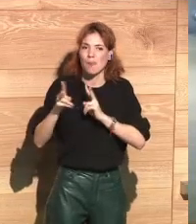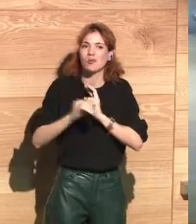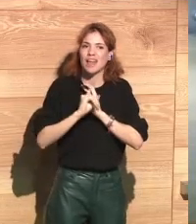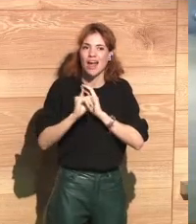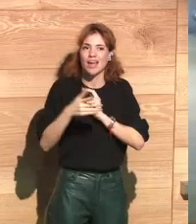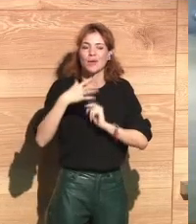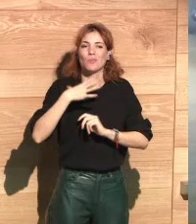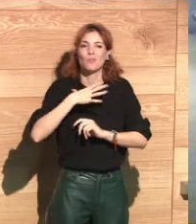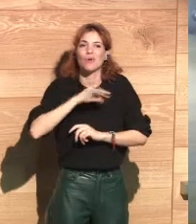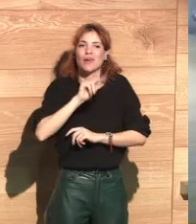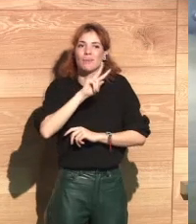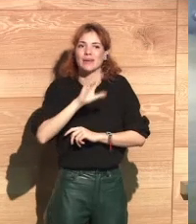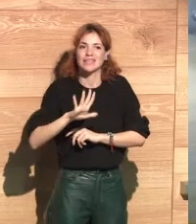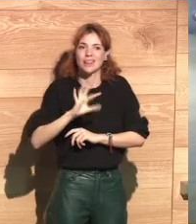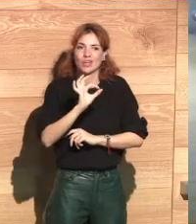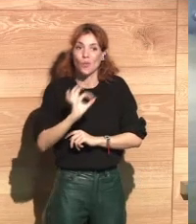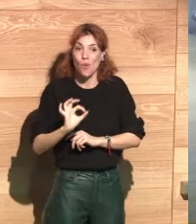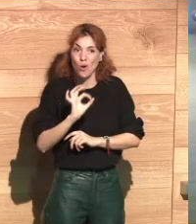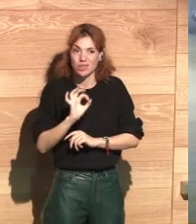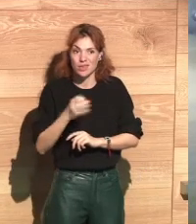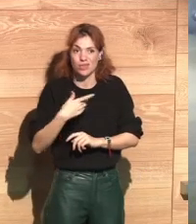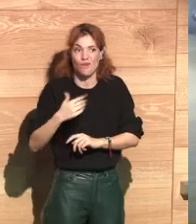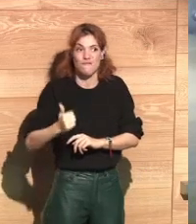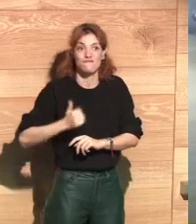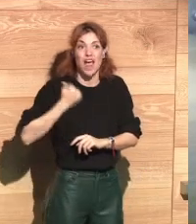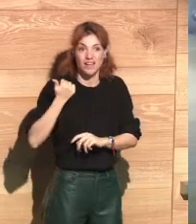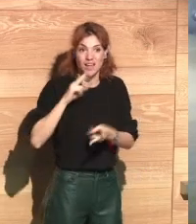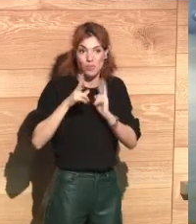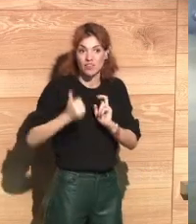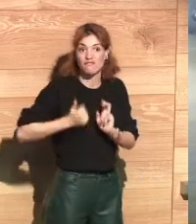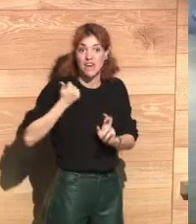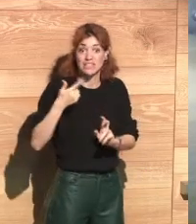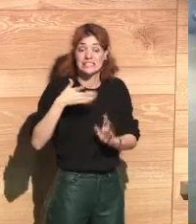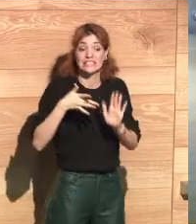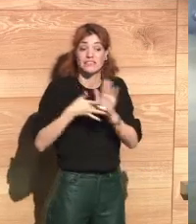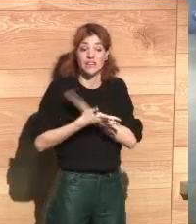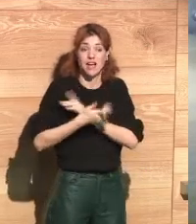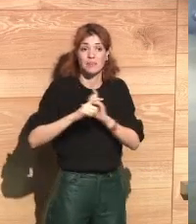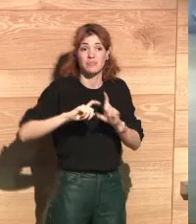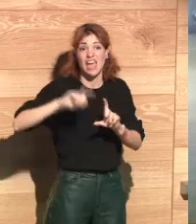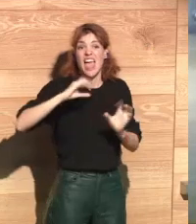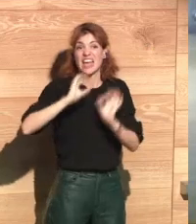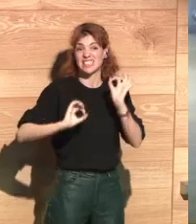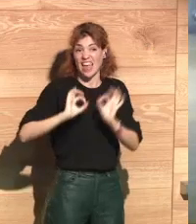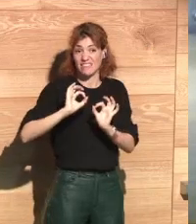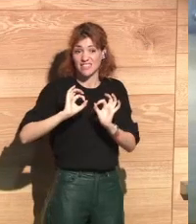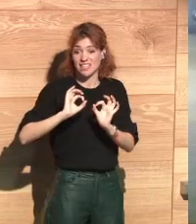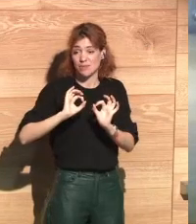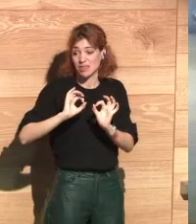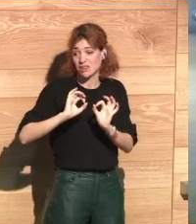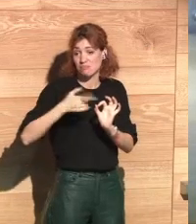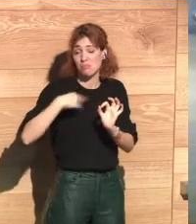So at the end of the survey, you know that 25% of the answers that they got is false.